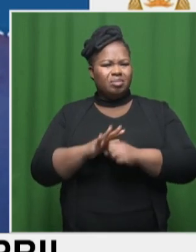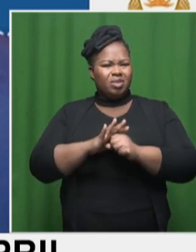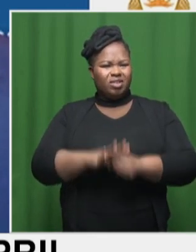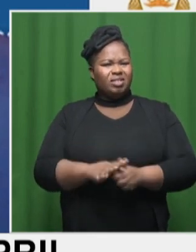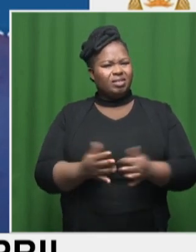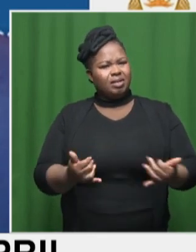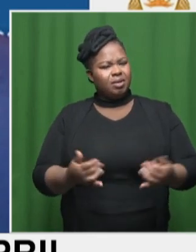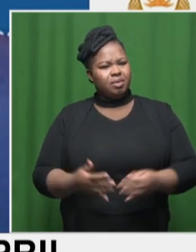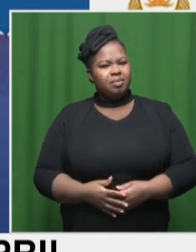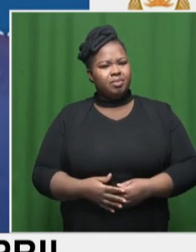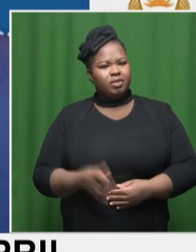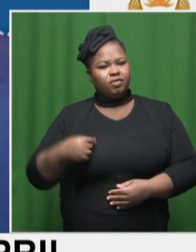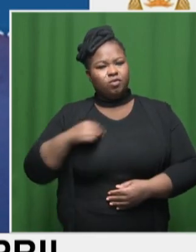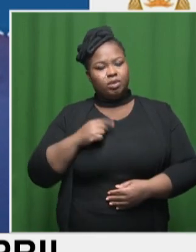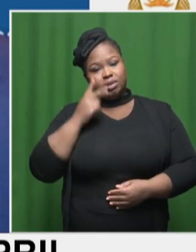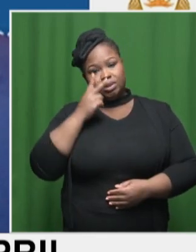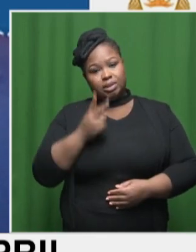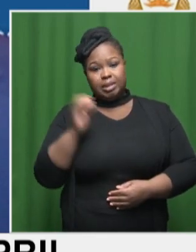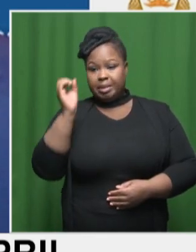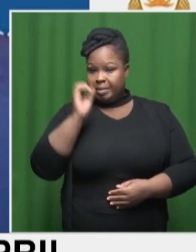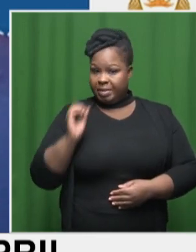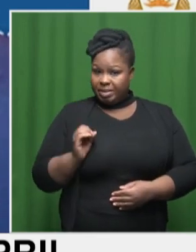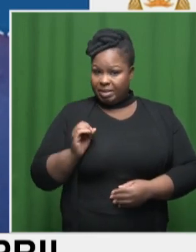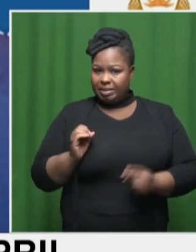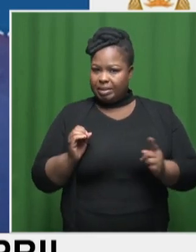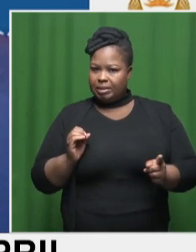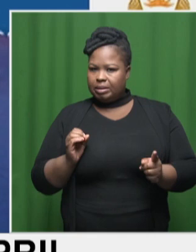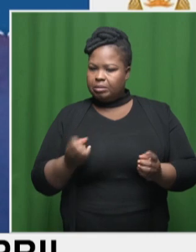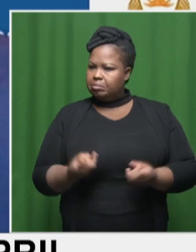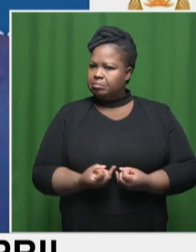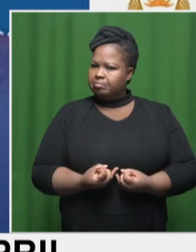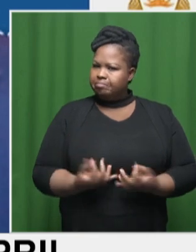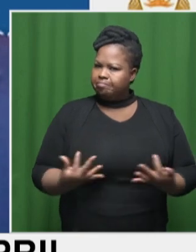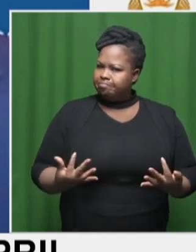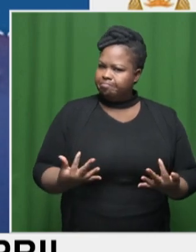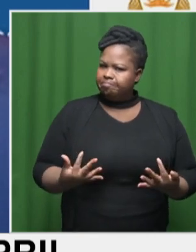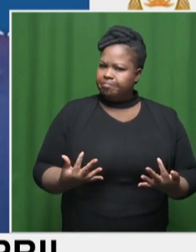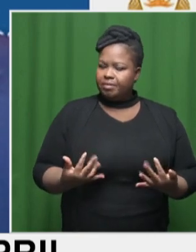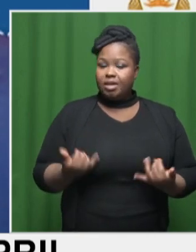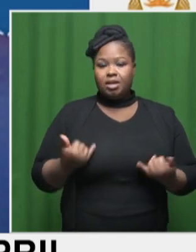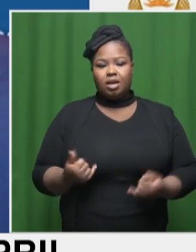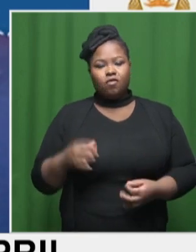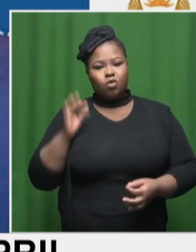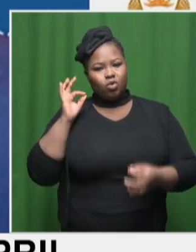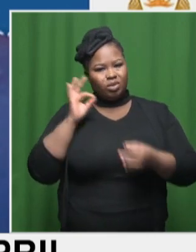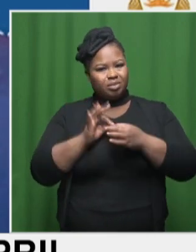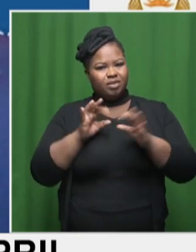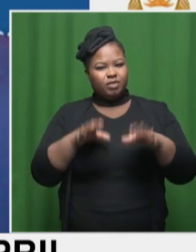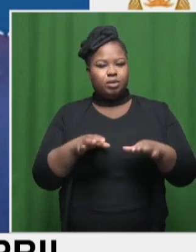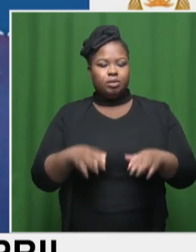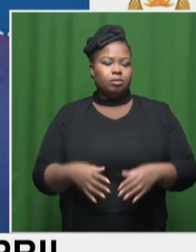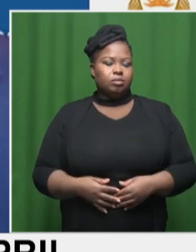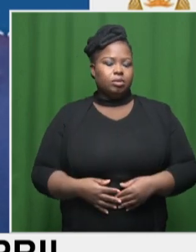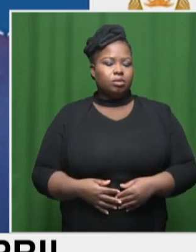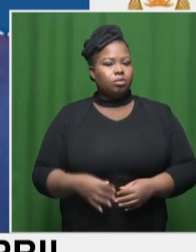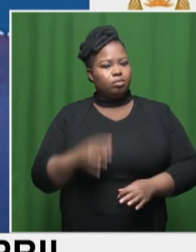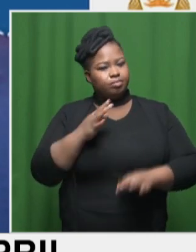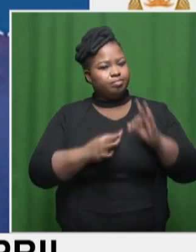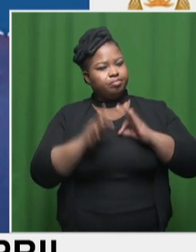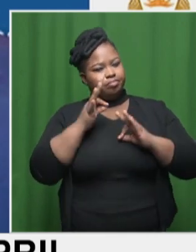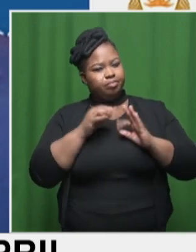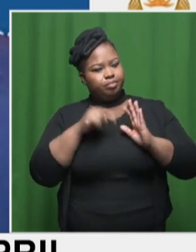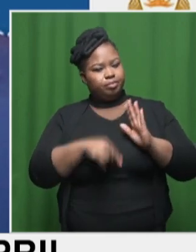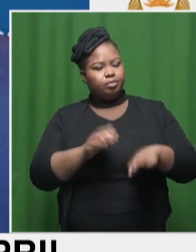if we look at the percentage that that has contributed to this particular basket, let's talk about that. And